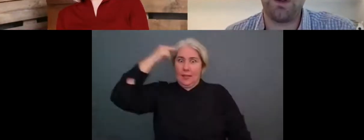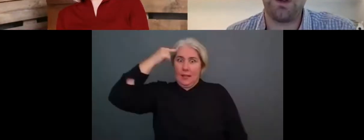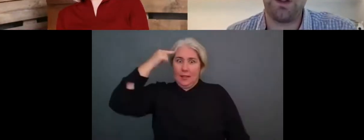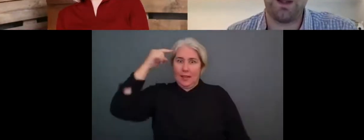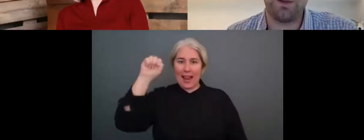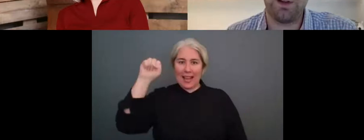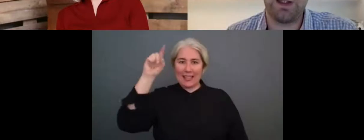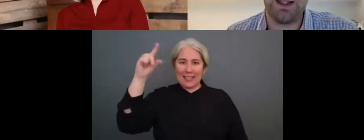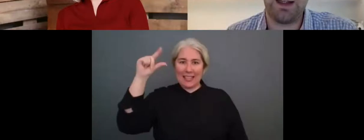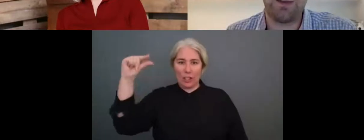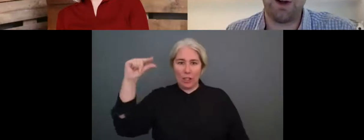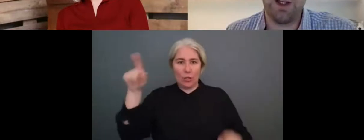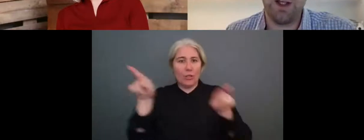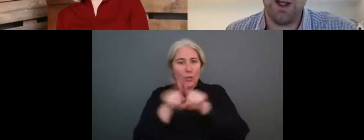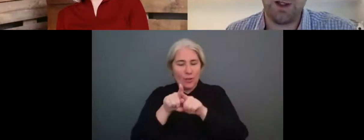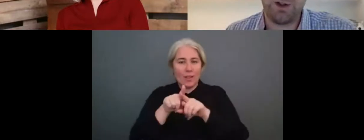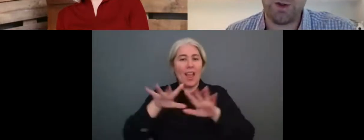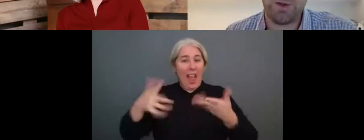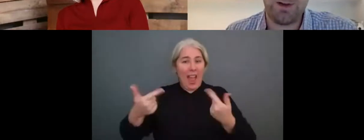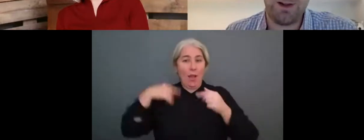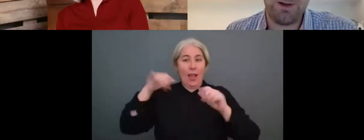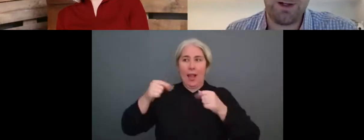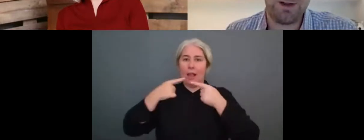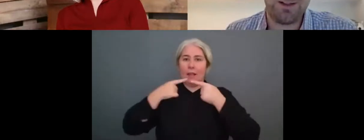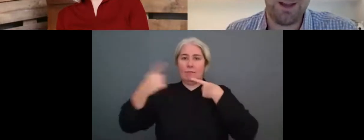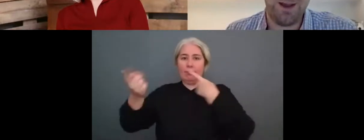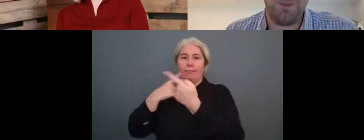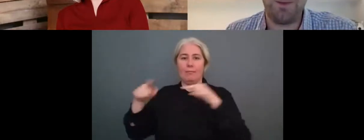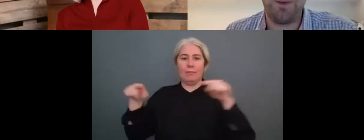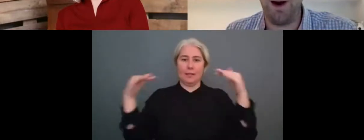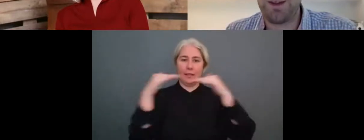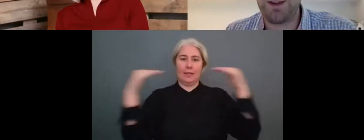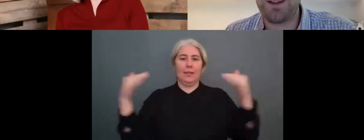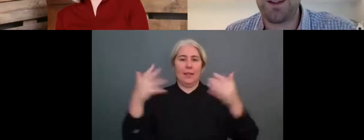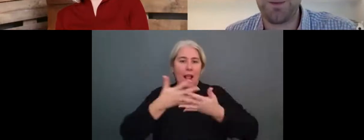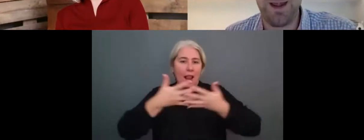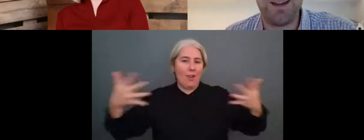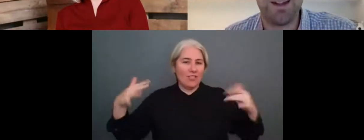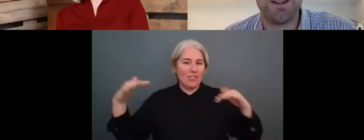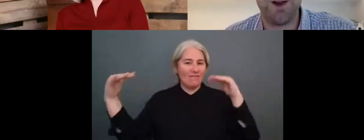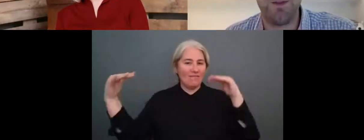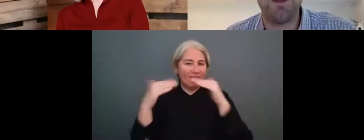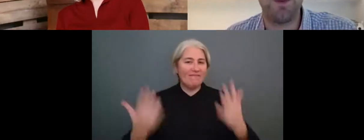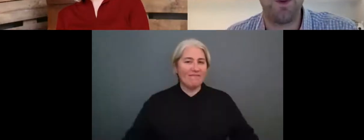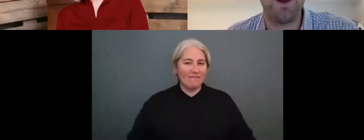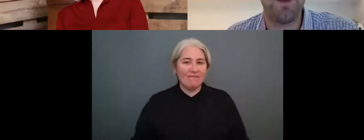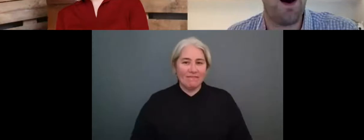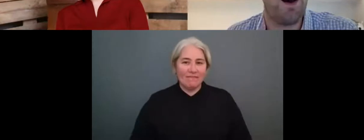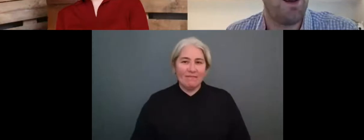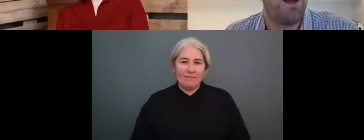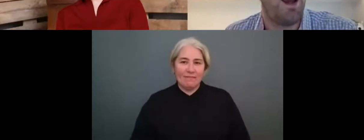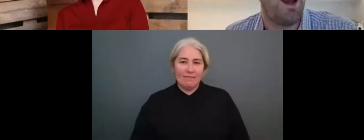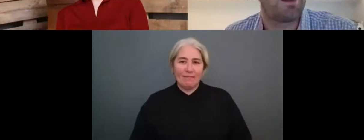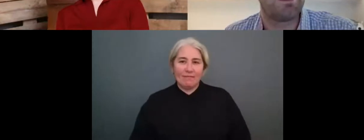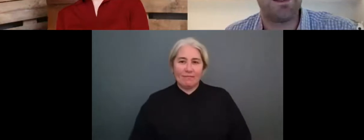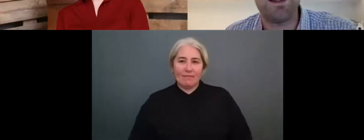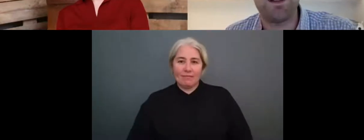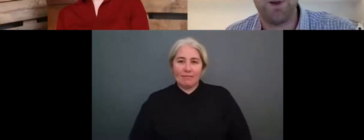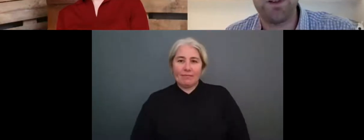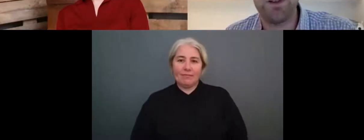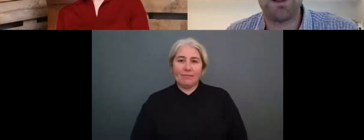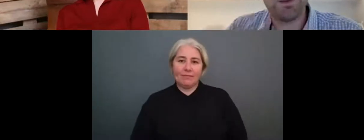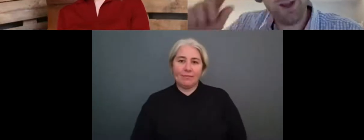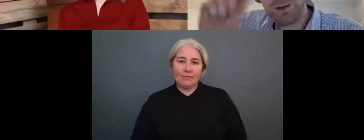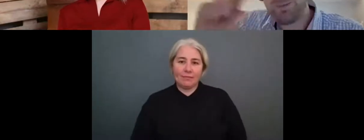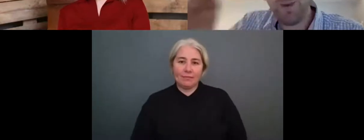some of those is, is absolutely key. And I've got a good, a really good, um, well, I think it's good where it's a comment from one of our, uh, key